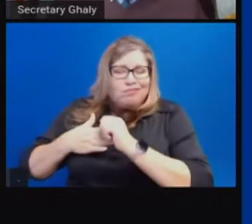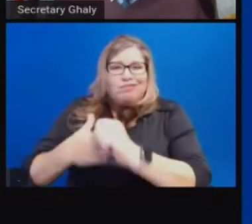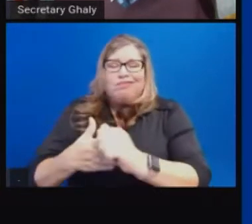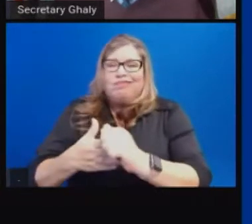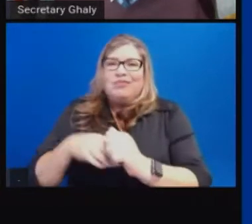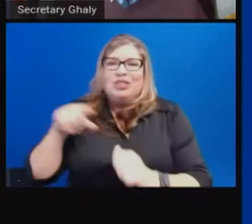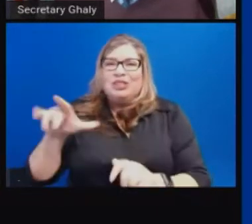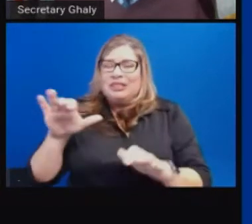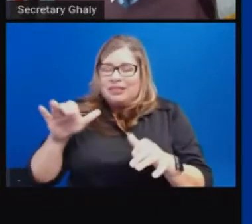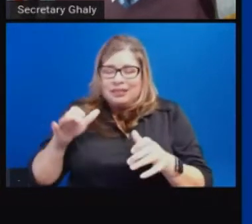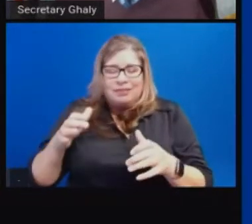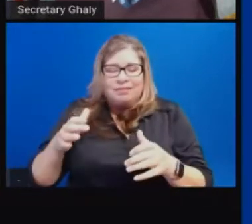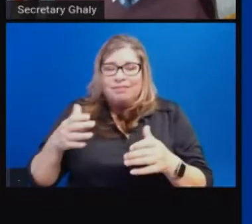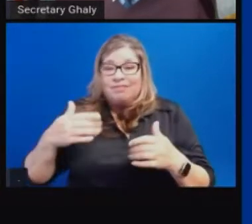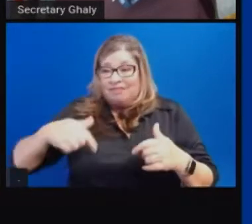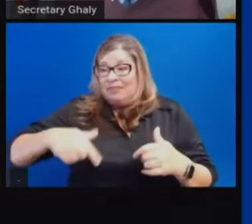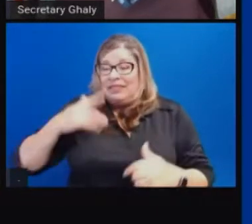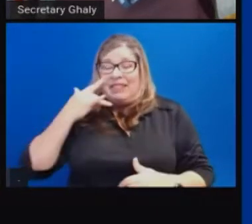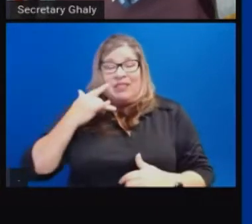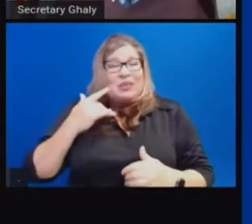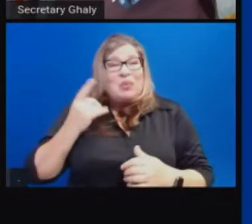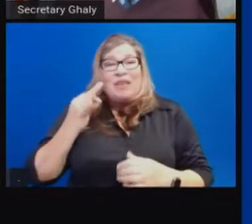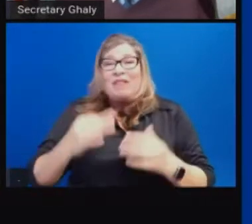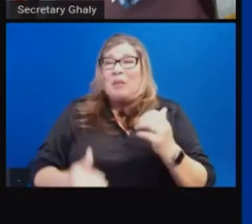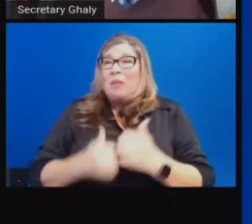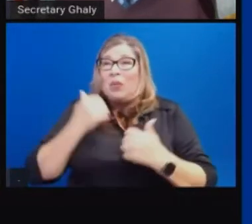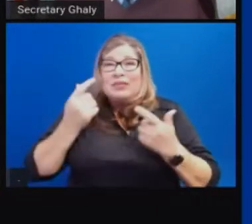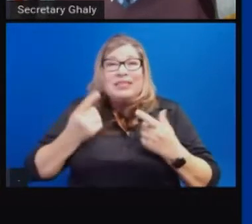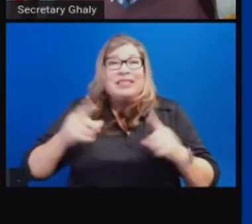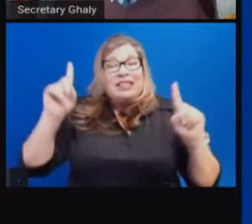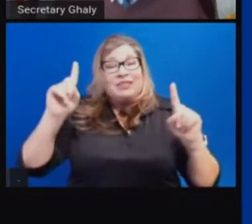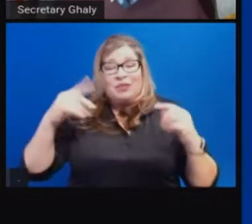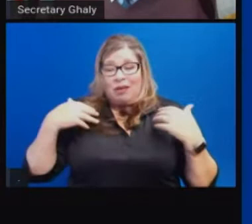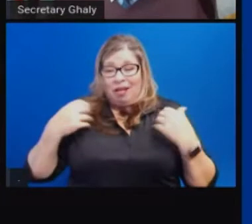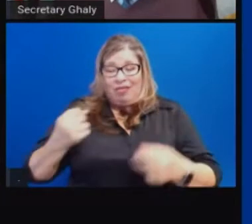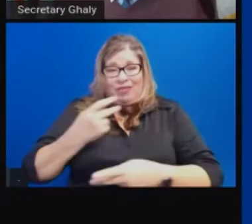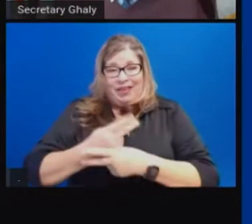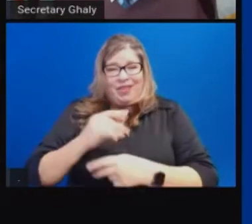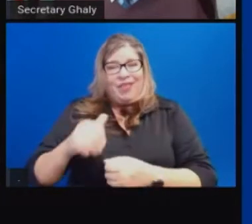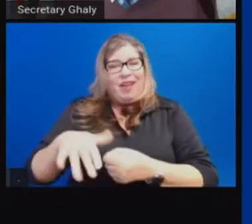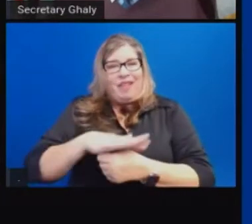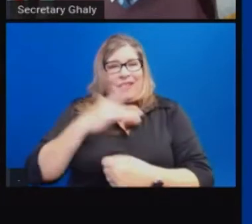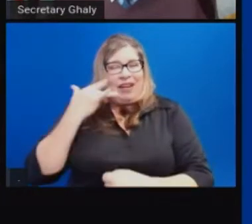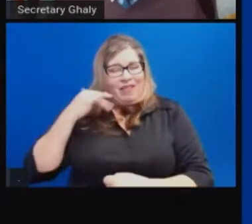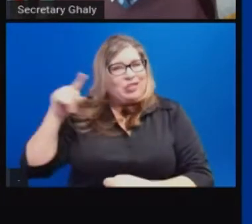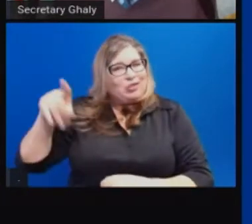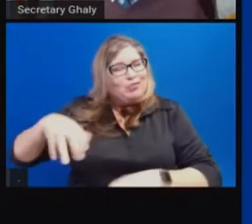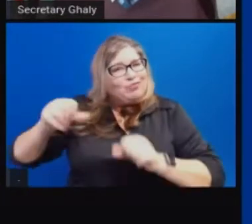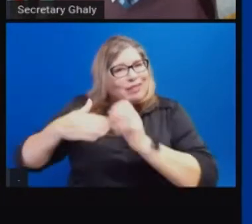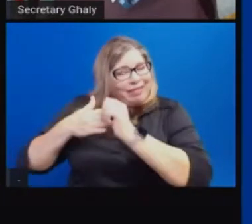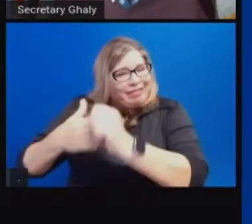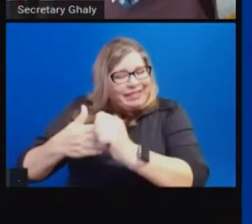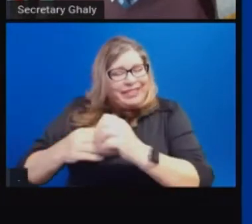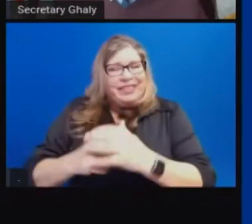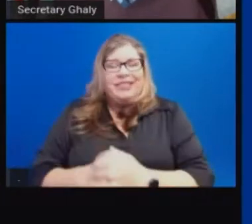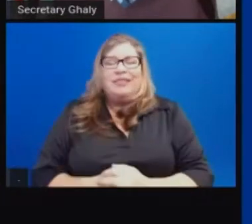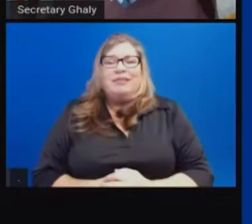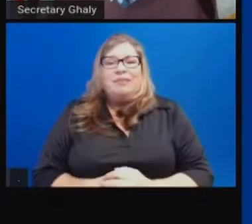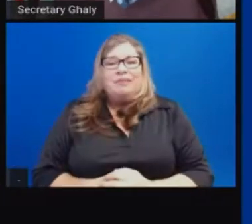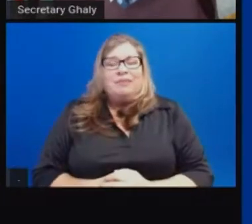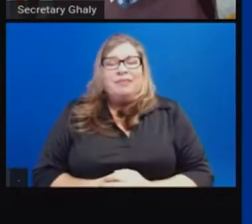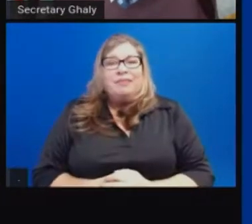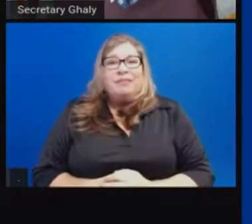statewide health exchange, implementing that program from the formative days to put us on the map,